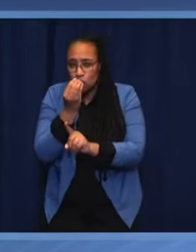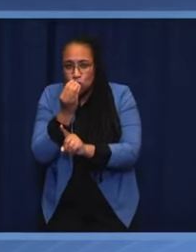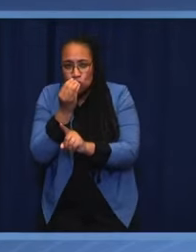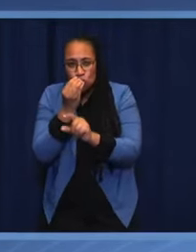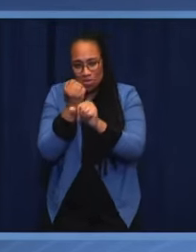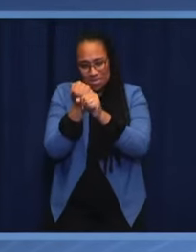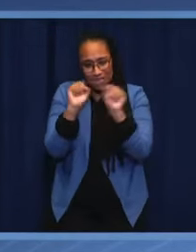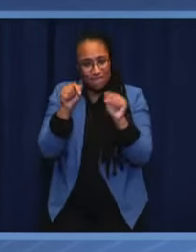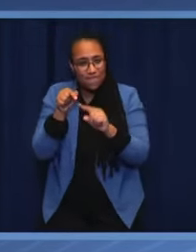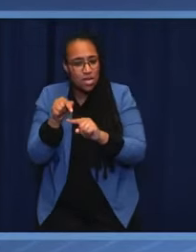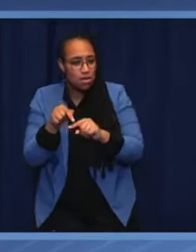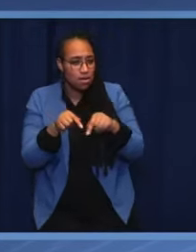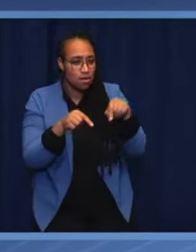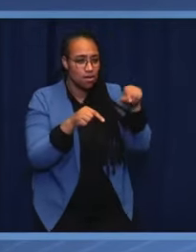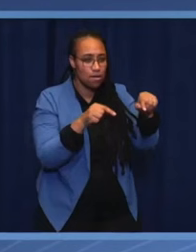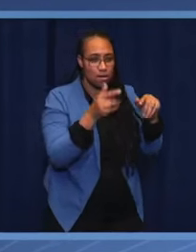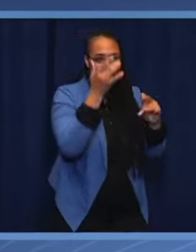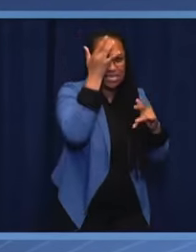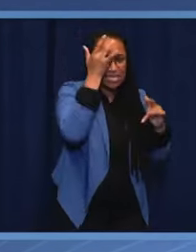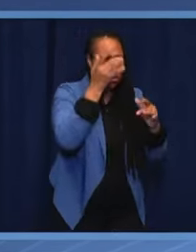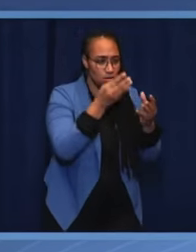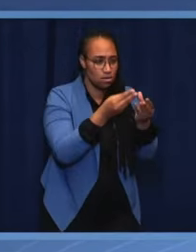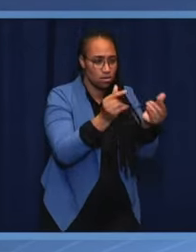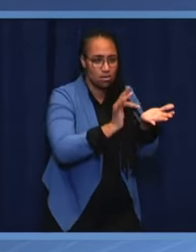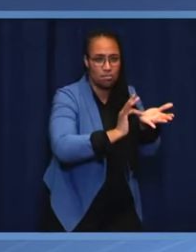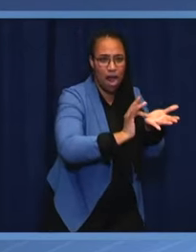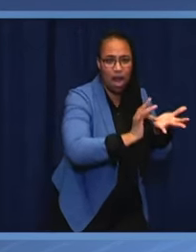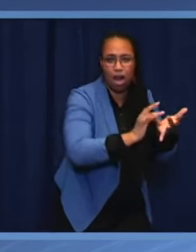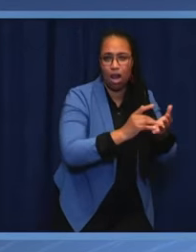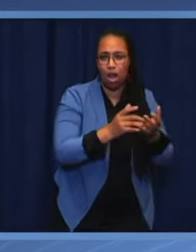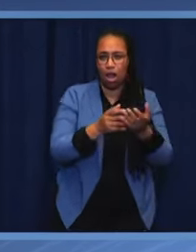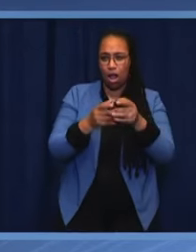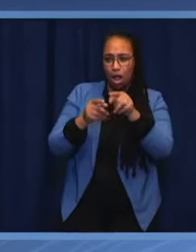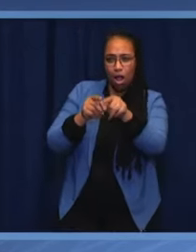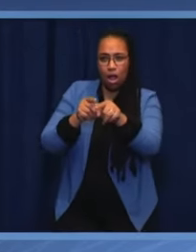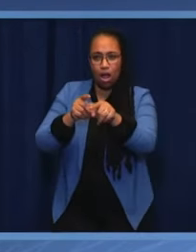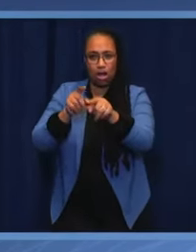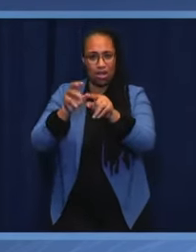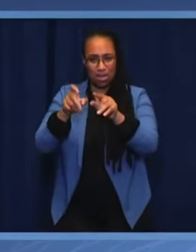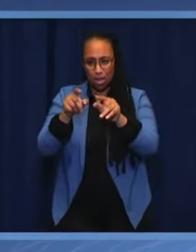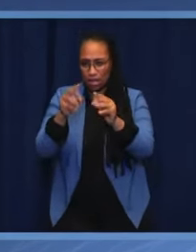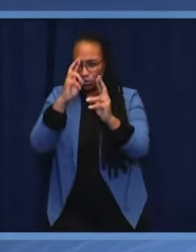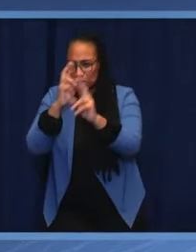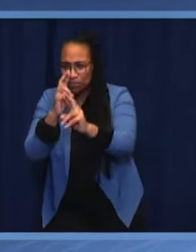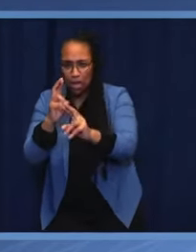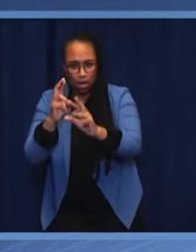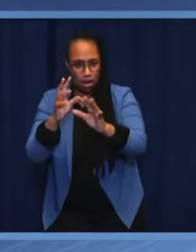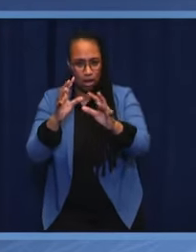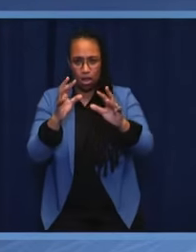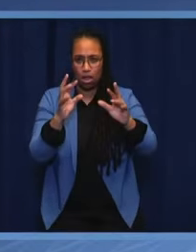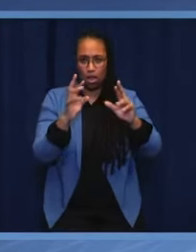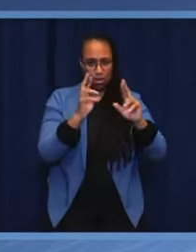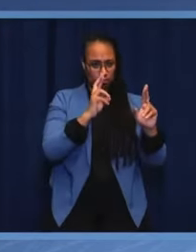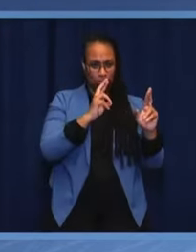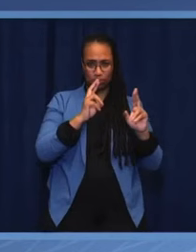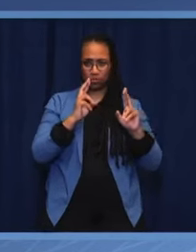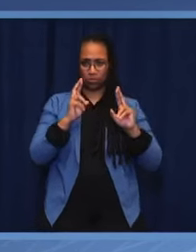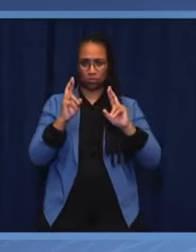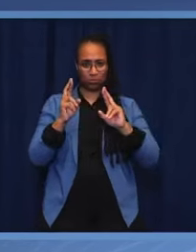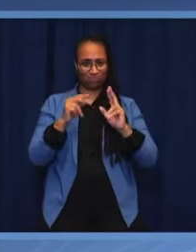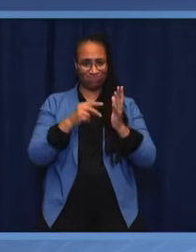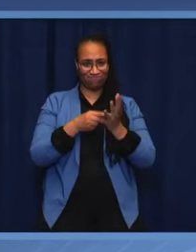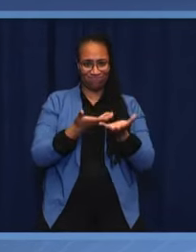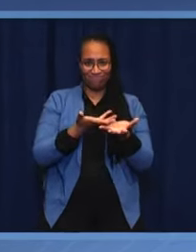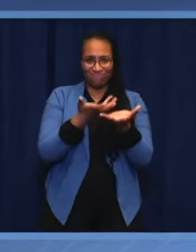I mean respecting the rights of our countries to have a strong